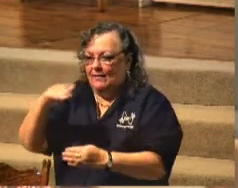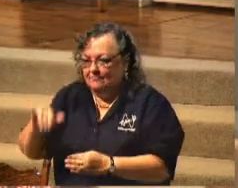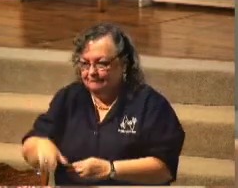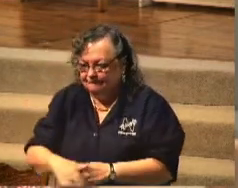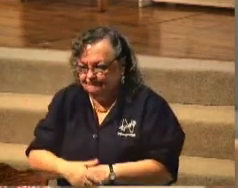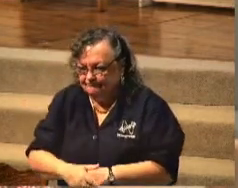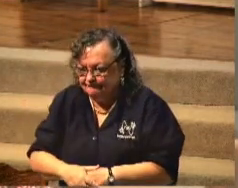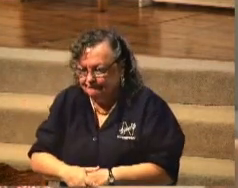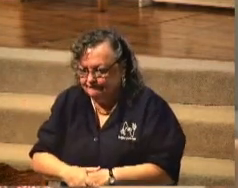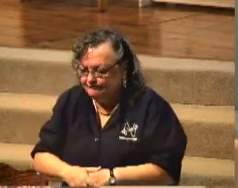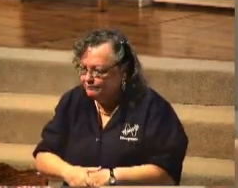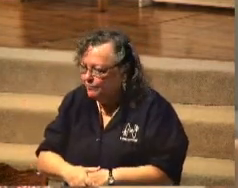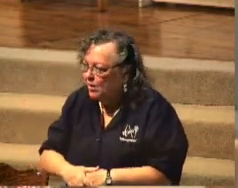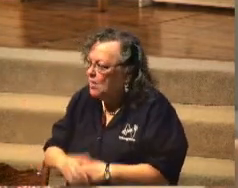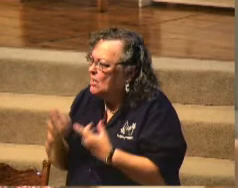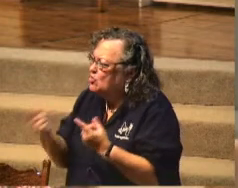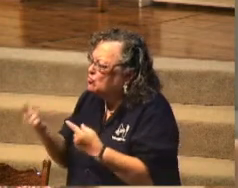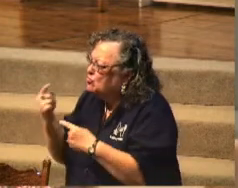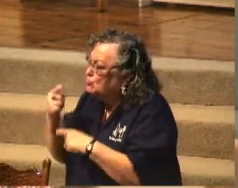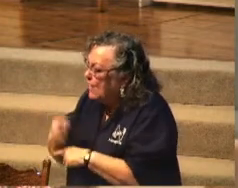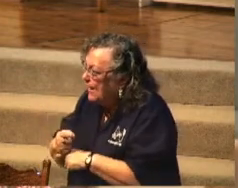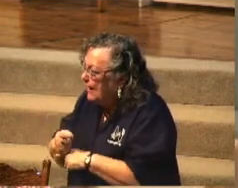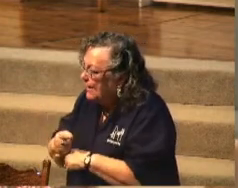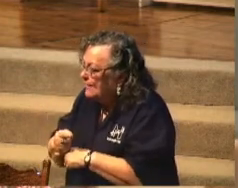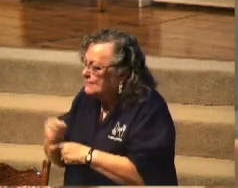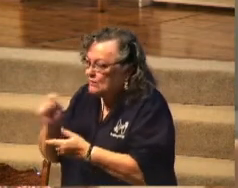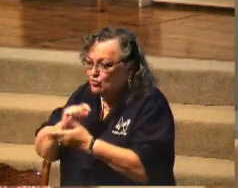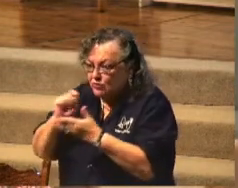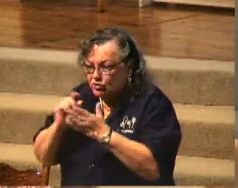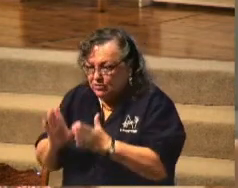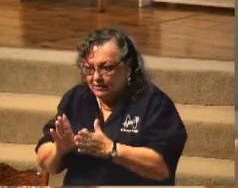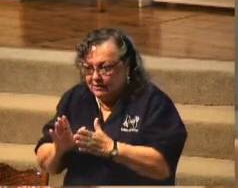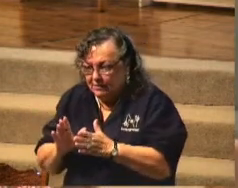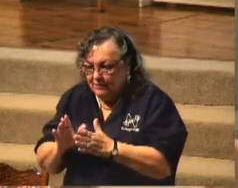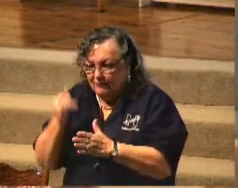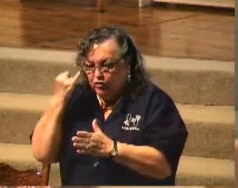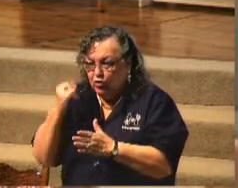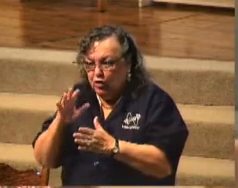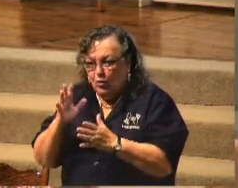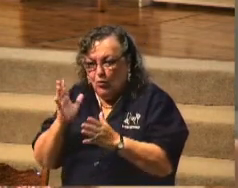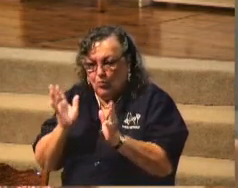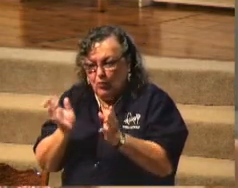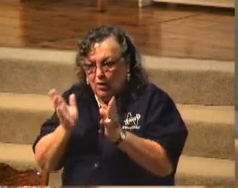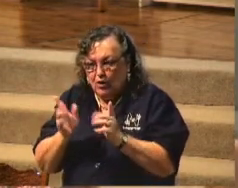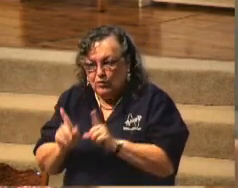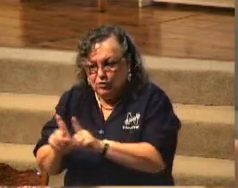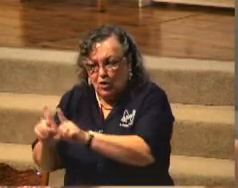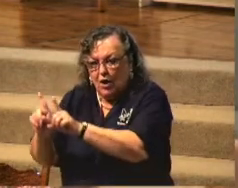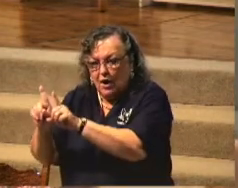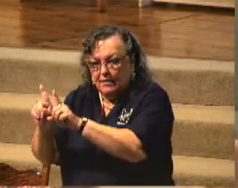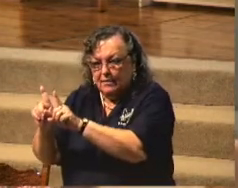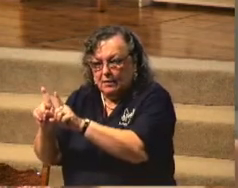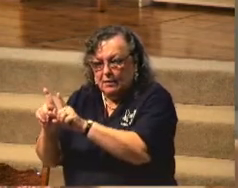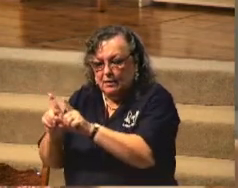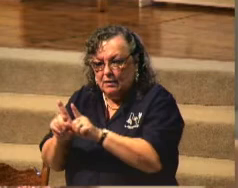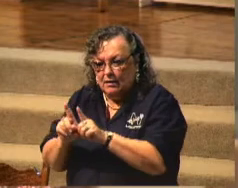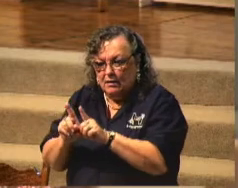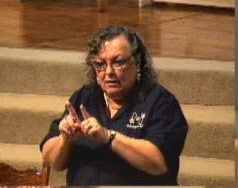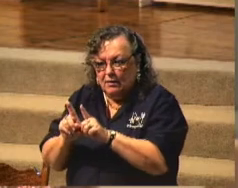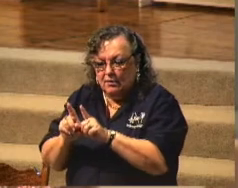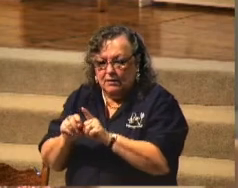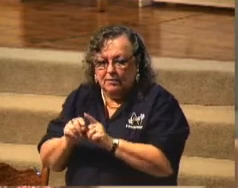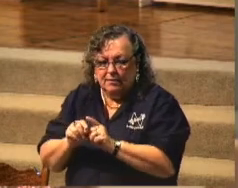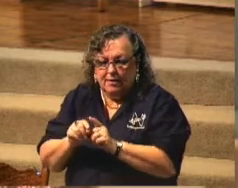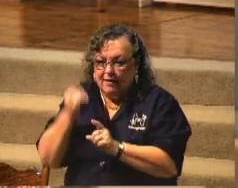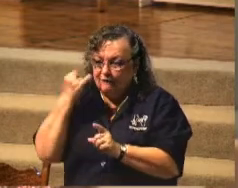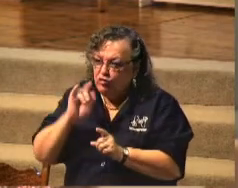So today, as a Christian, if you're going to walk with God, if you are going to